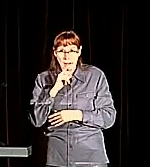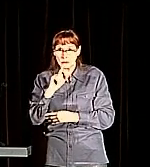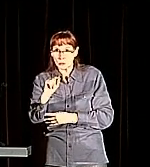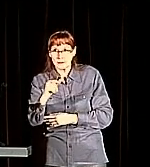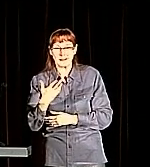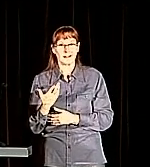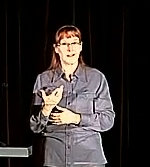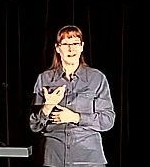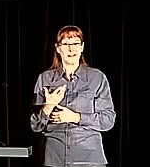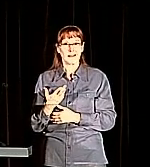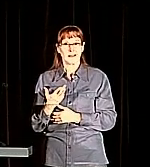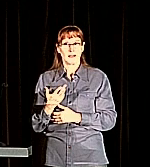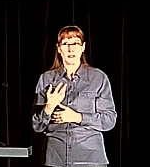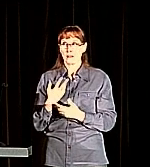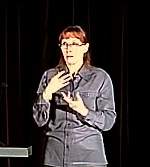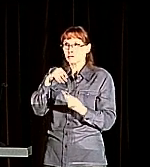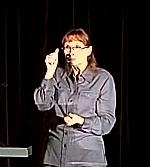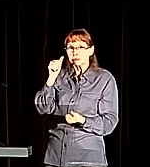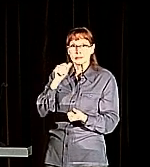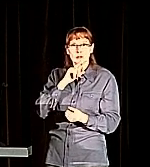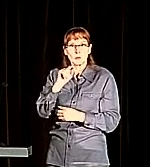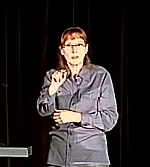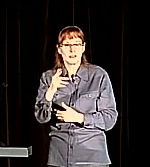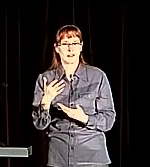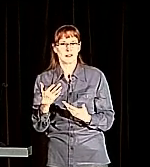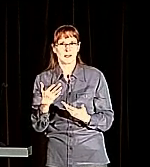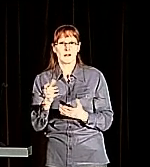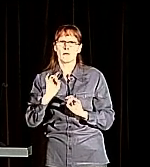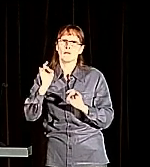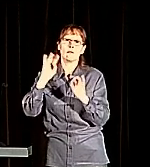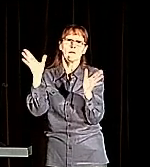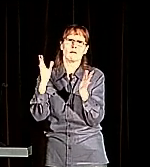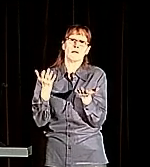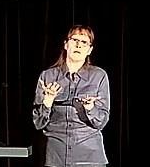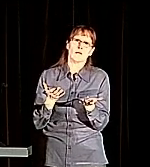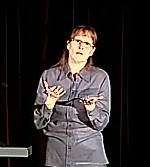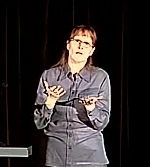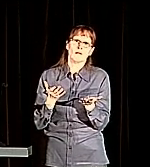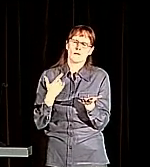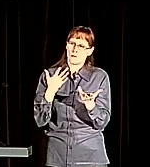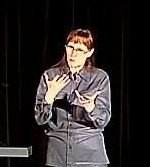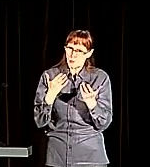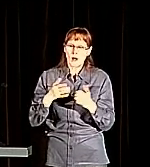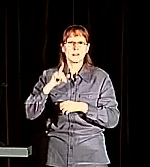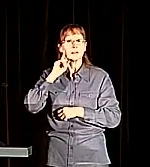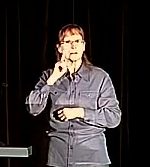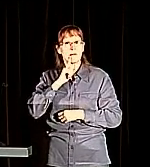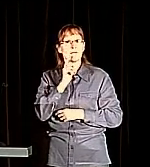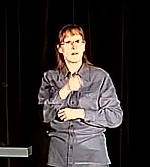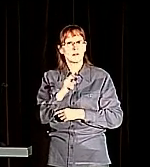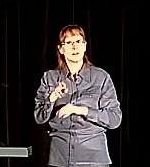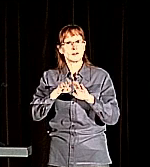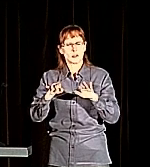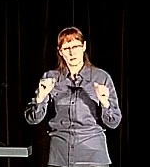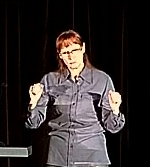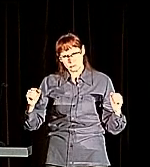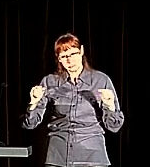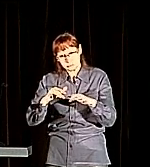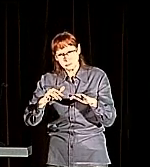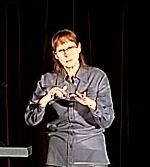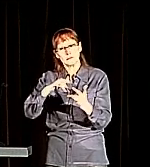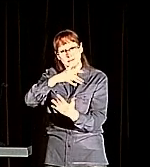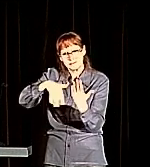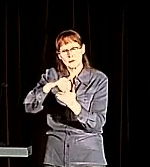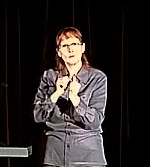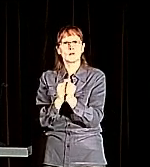So, we really wanted to ensure that these deaf and hard of hearing kids had an opportunity to socialize others like themselves. And most importantly,